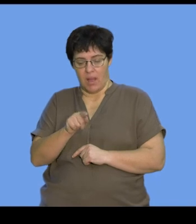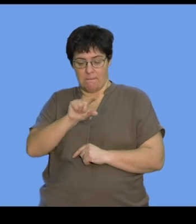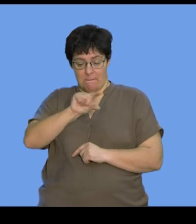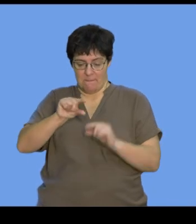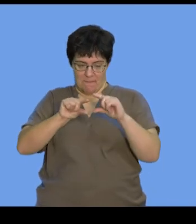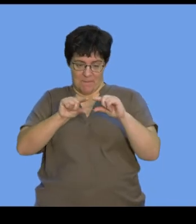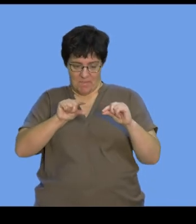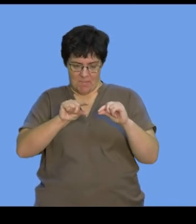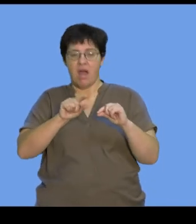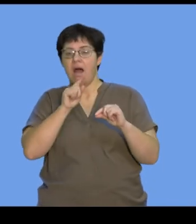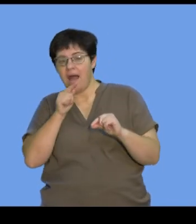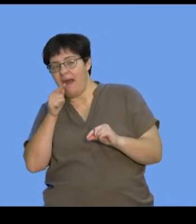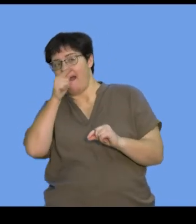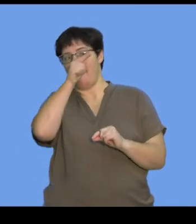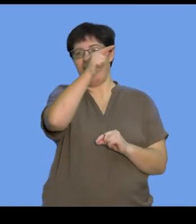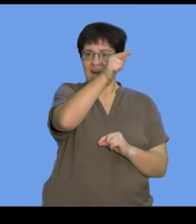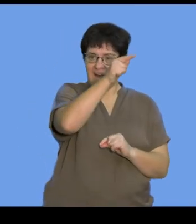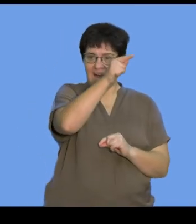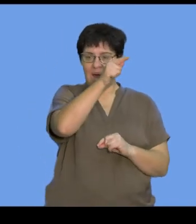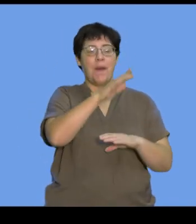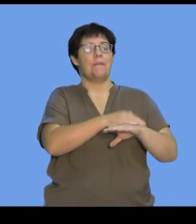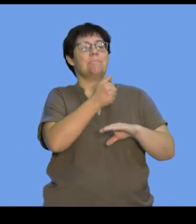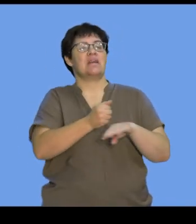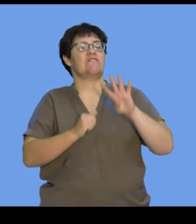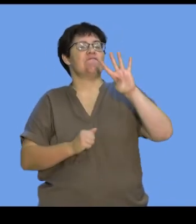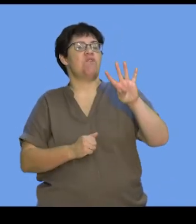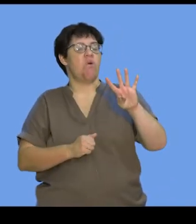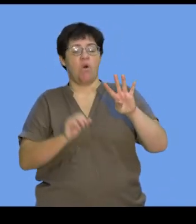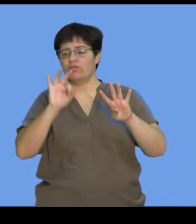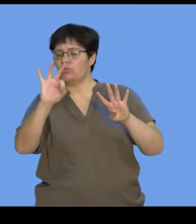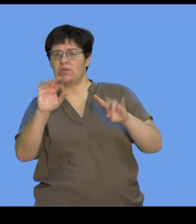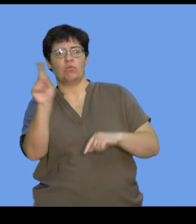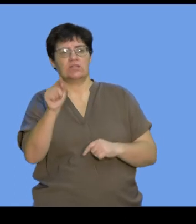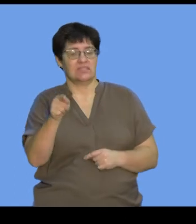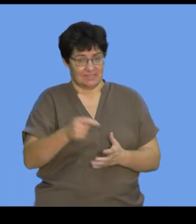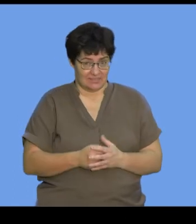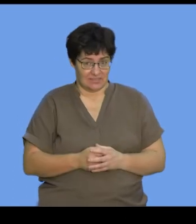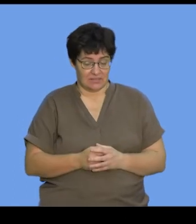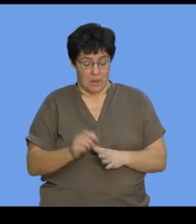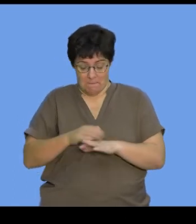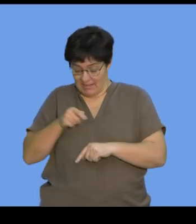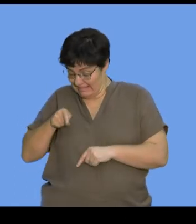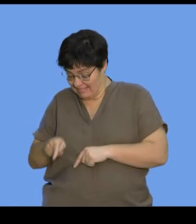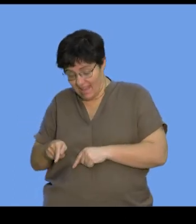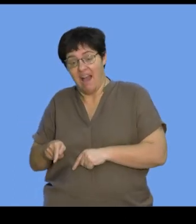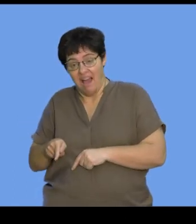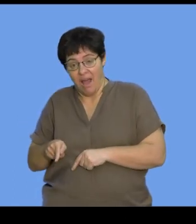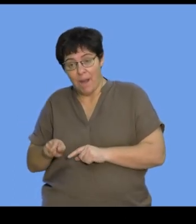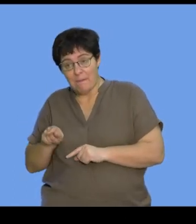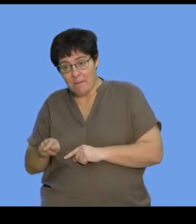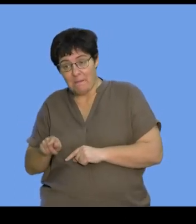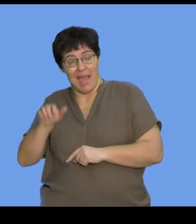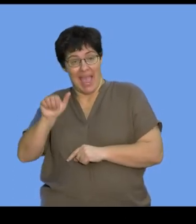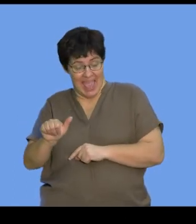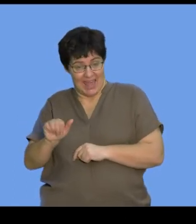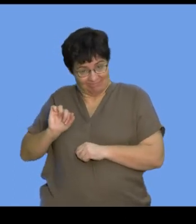us figure out what the base for number four and three are. So, based on the shape, knowing that adenine